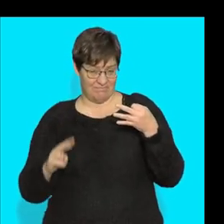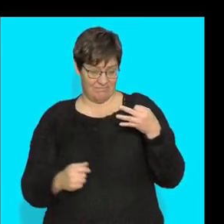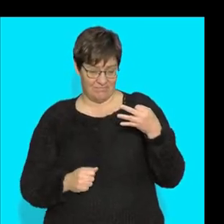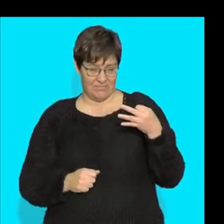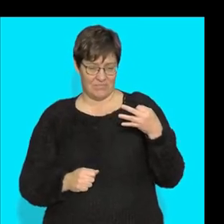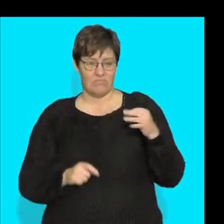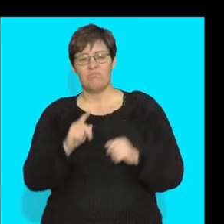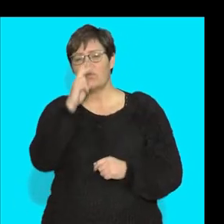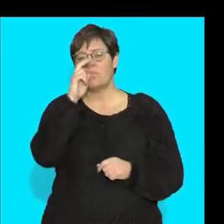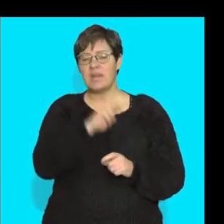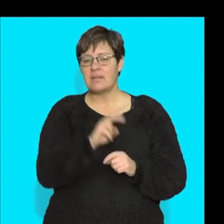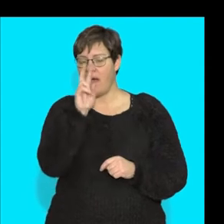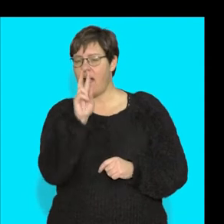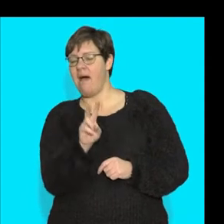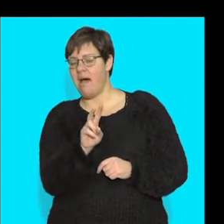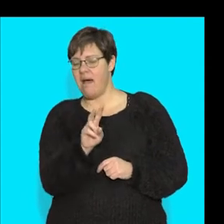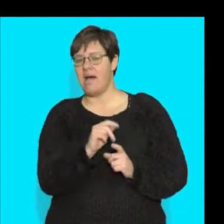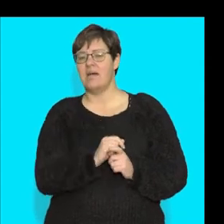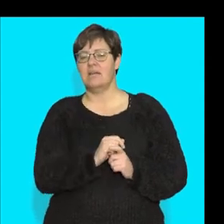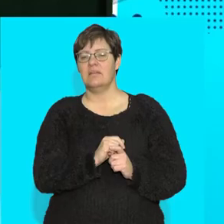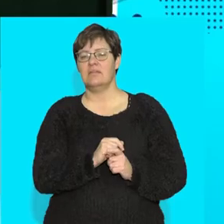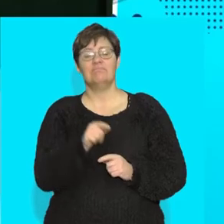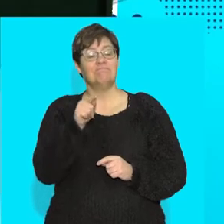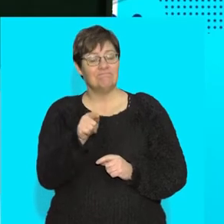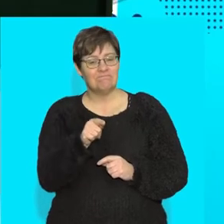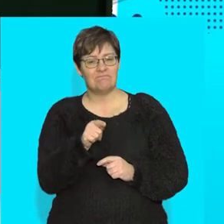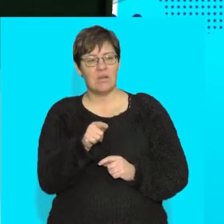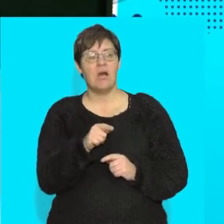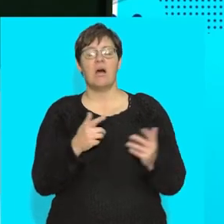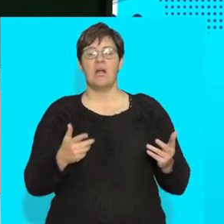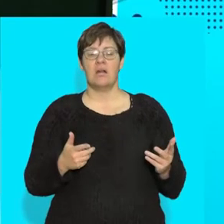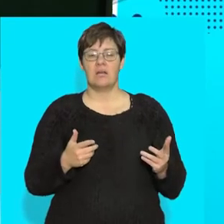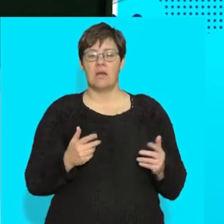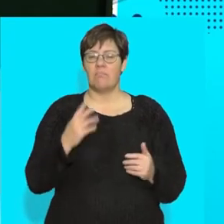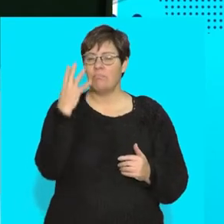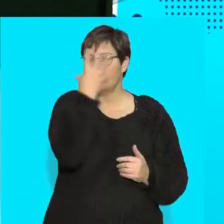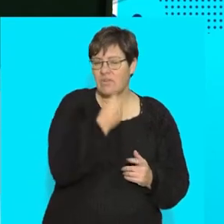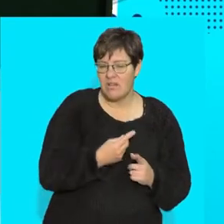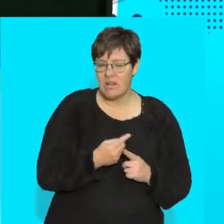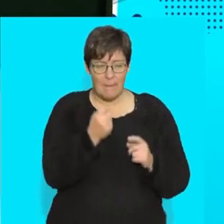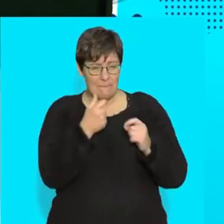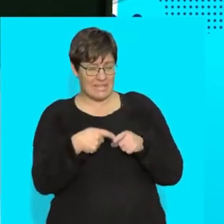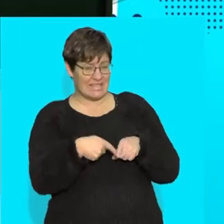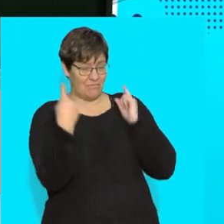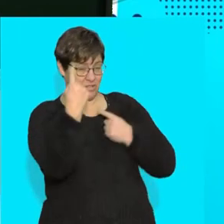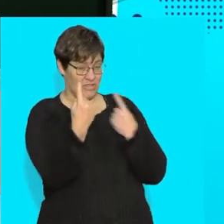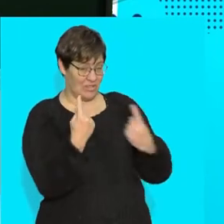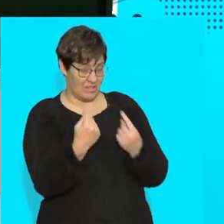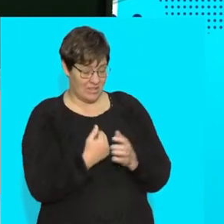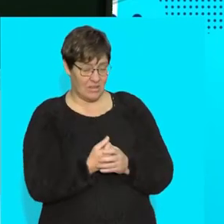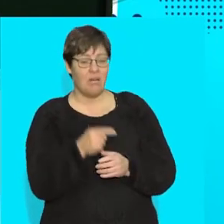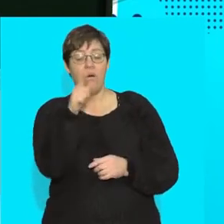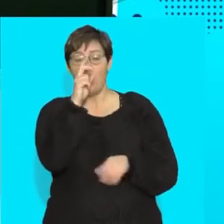All right. You need to hear when it comes to these, they are pretty, they're slightly different to each other.